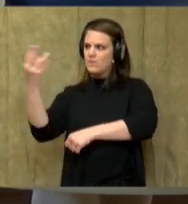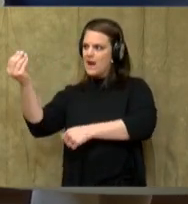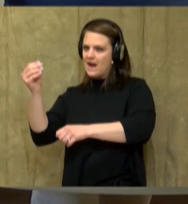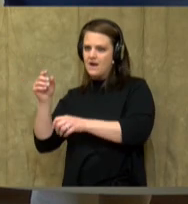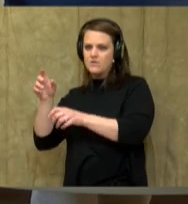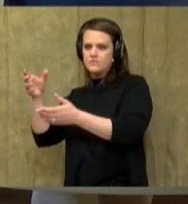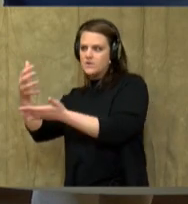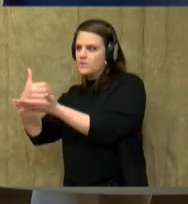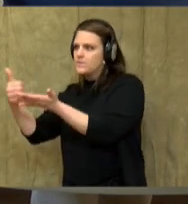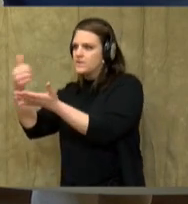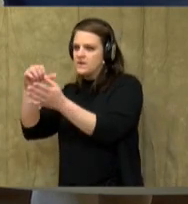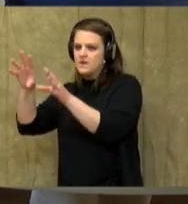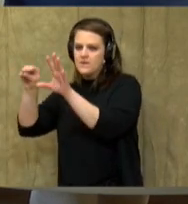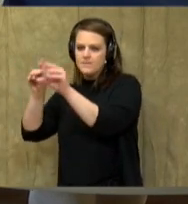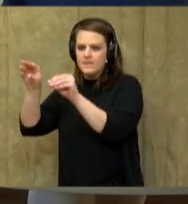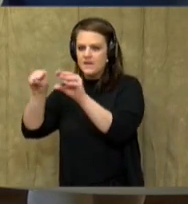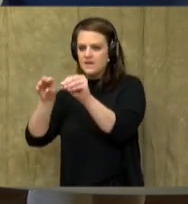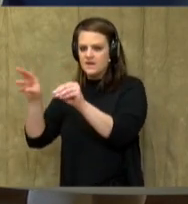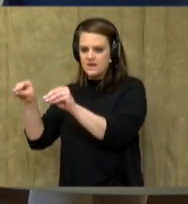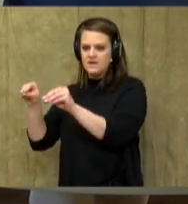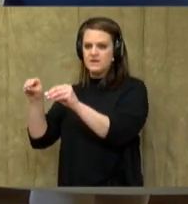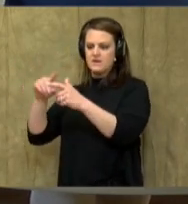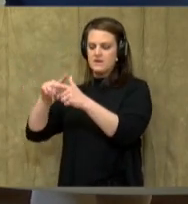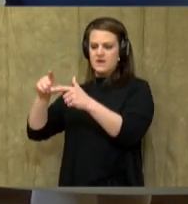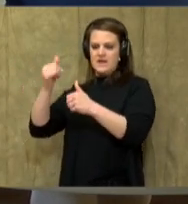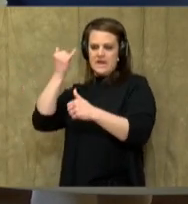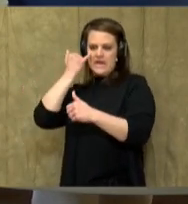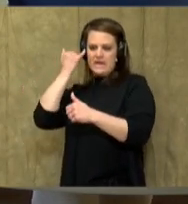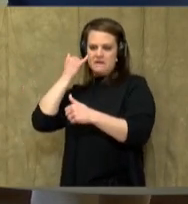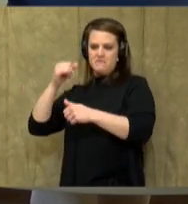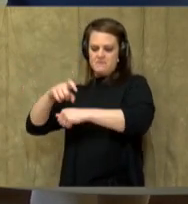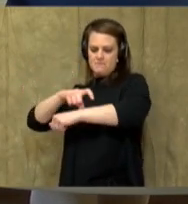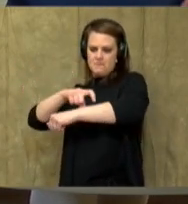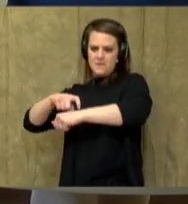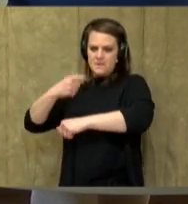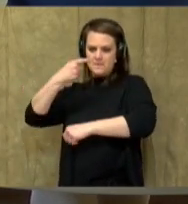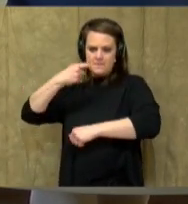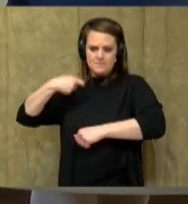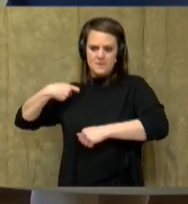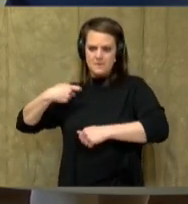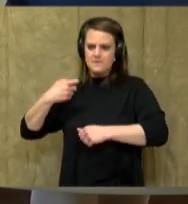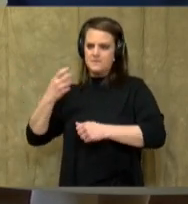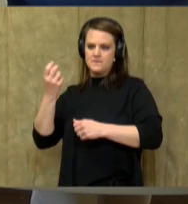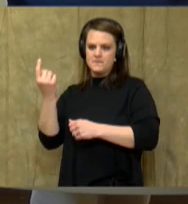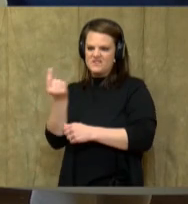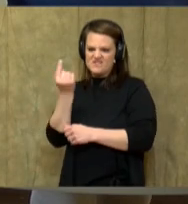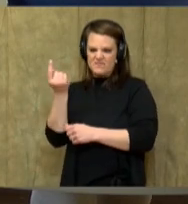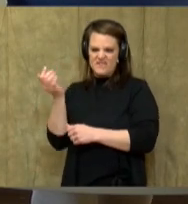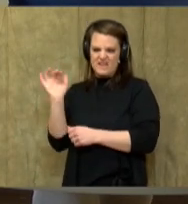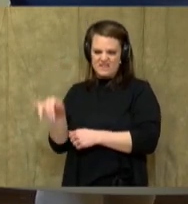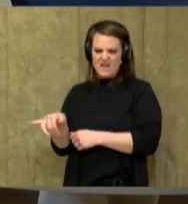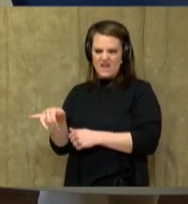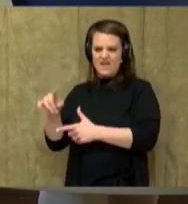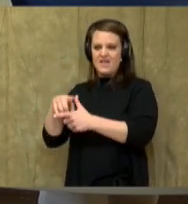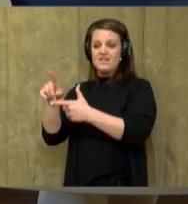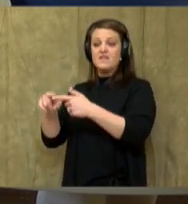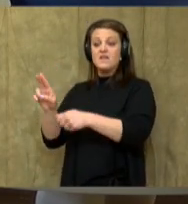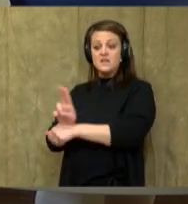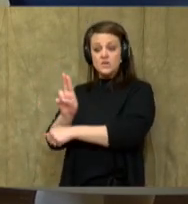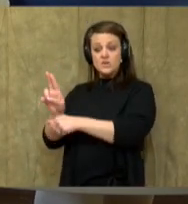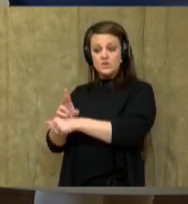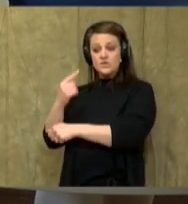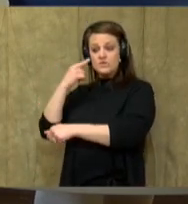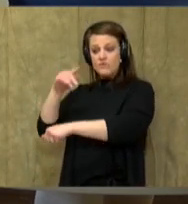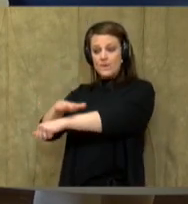gathering and they got splinters or they got harmed by woods or something like that, they would even